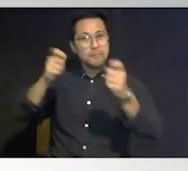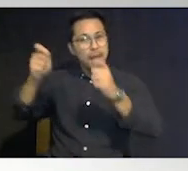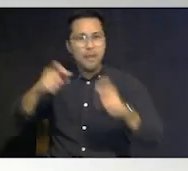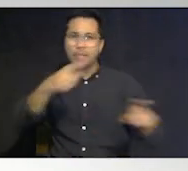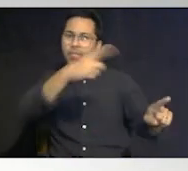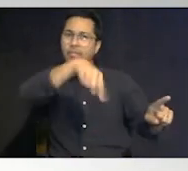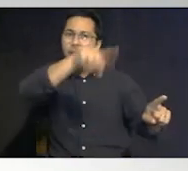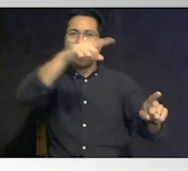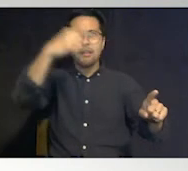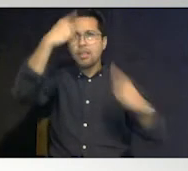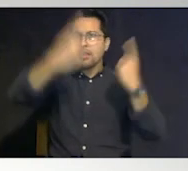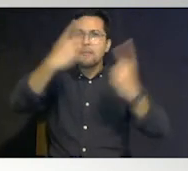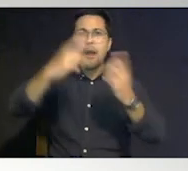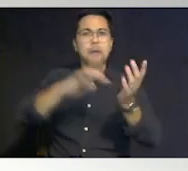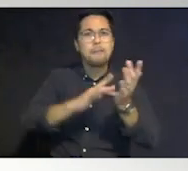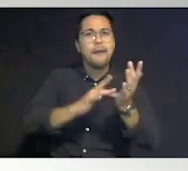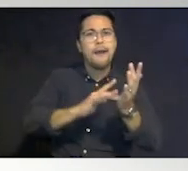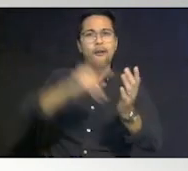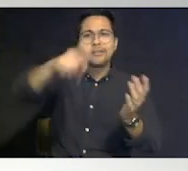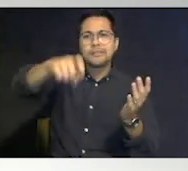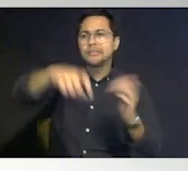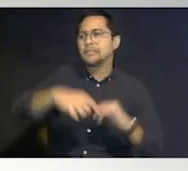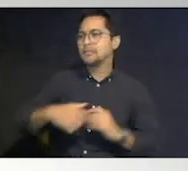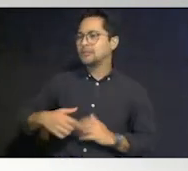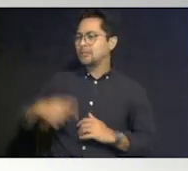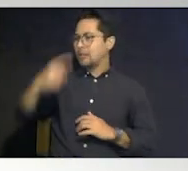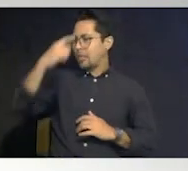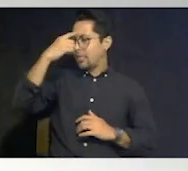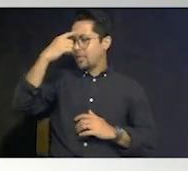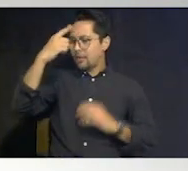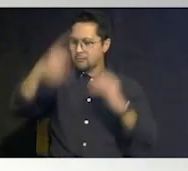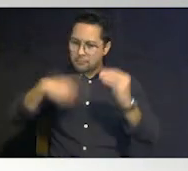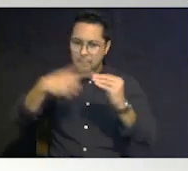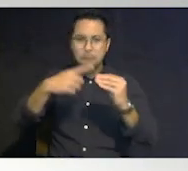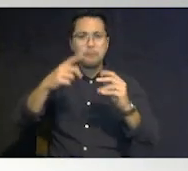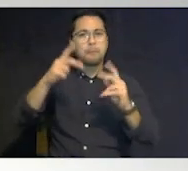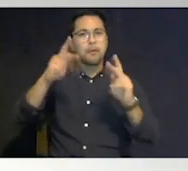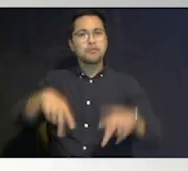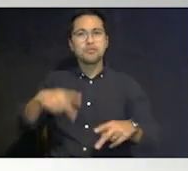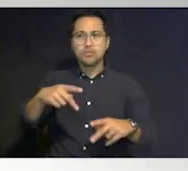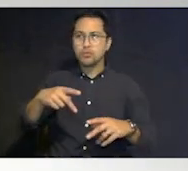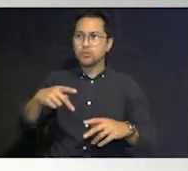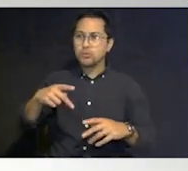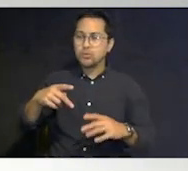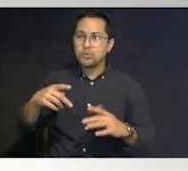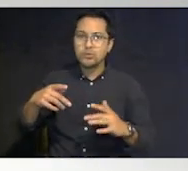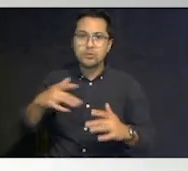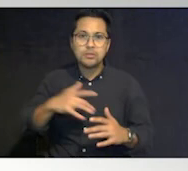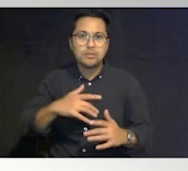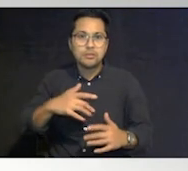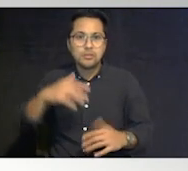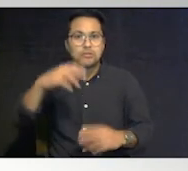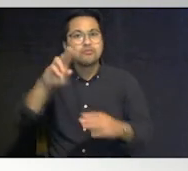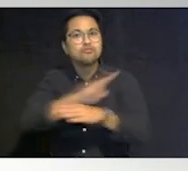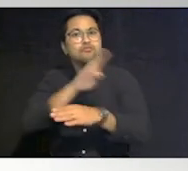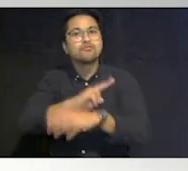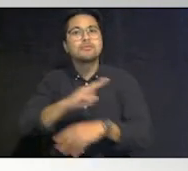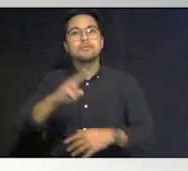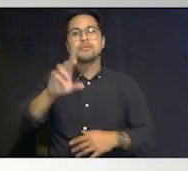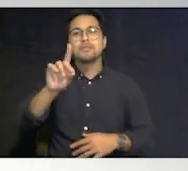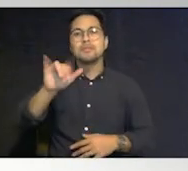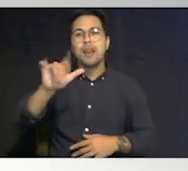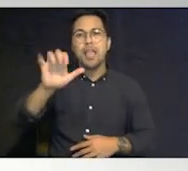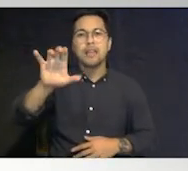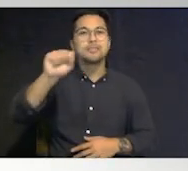thinking of of medical needs they're thinking of that individual who's medically fragile or on a dialysis machine or has